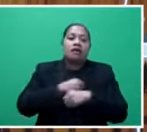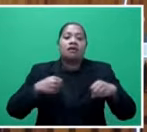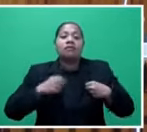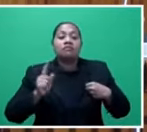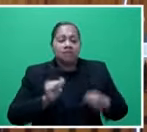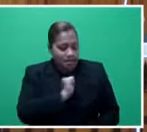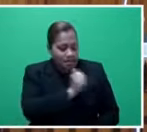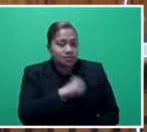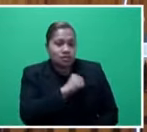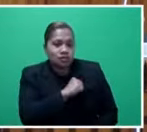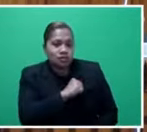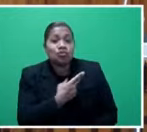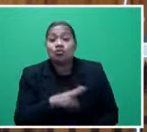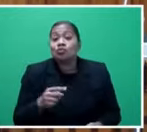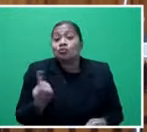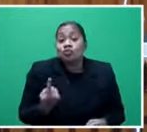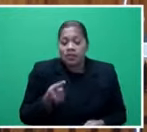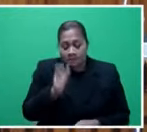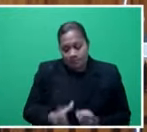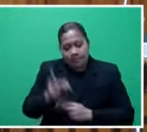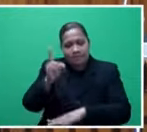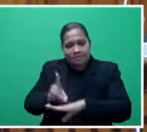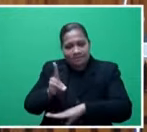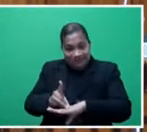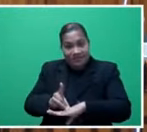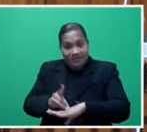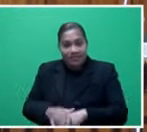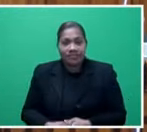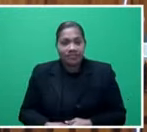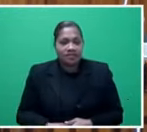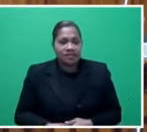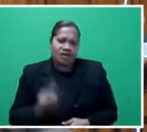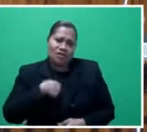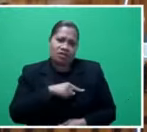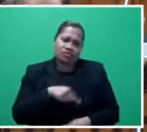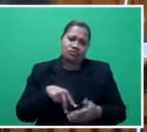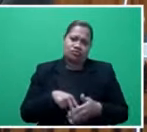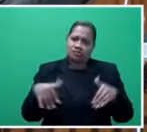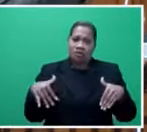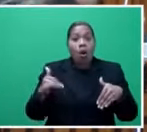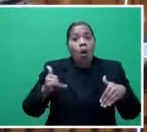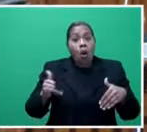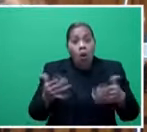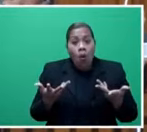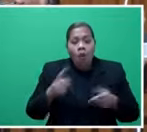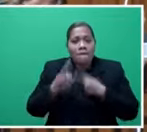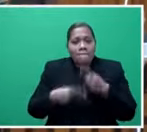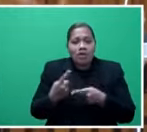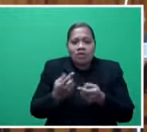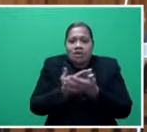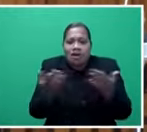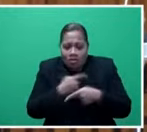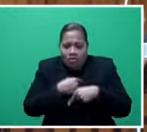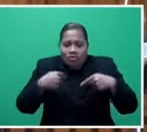Our attitude towards people with disabilities. Is it just here for us to grandstand in this parliament? Or is it about actual moral values and how we